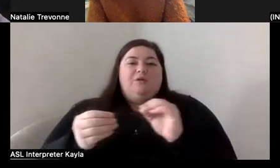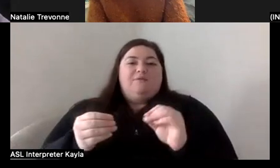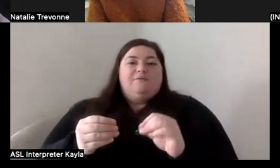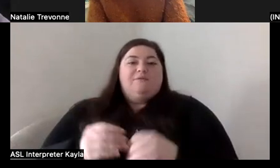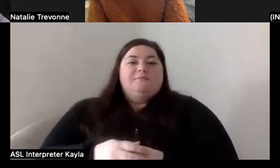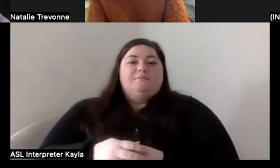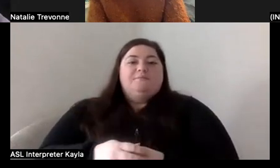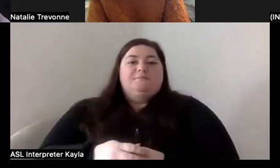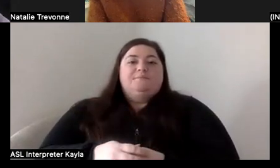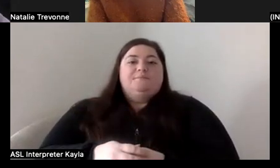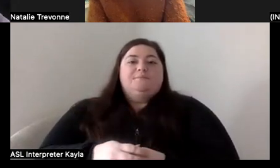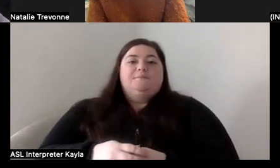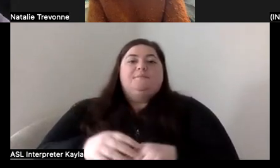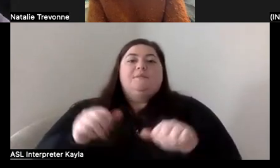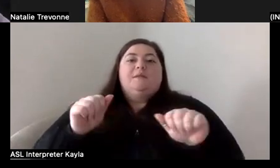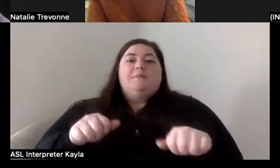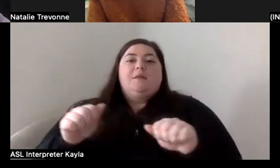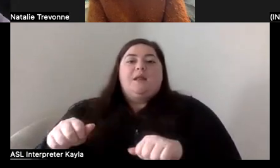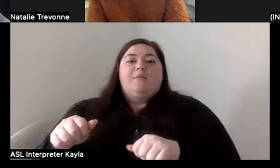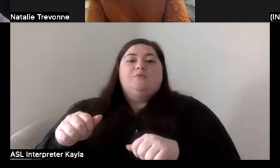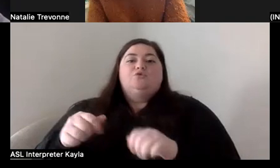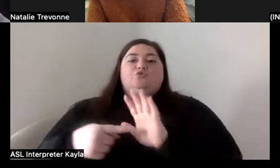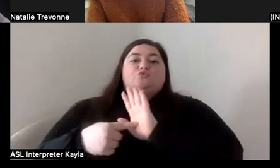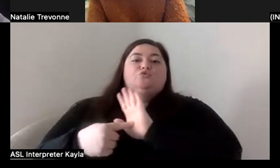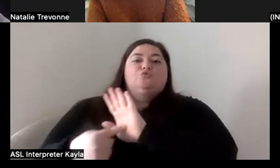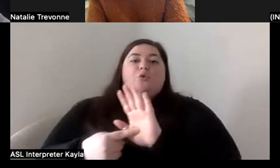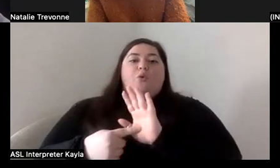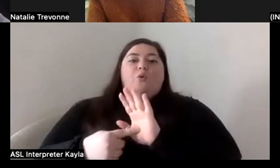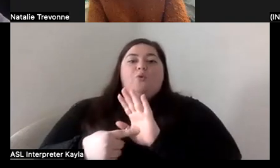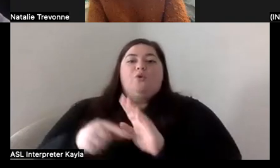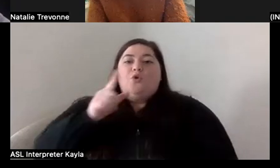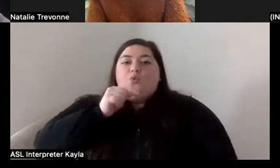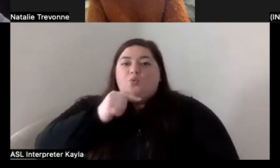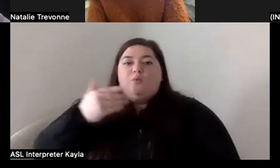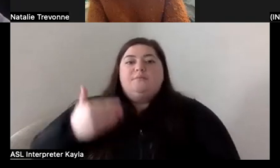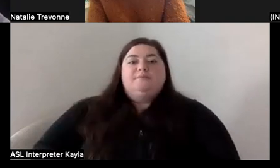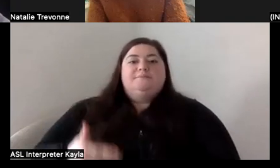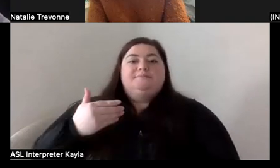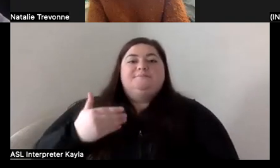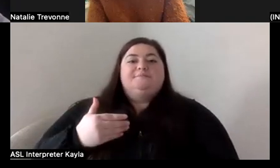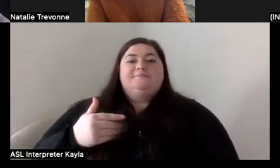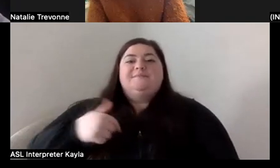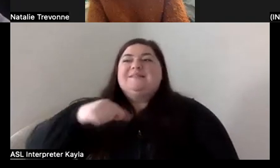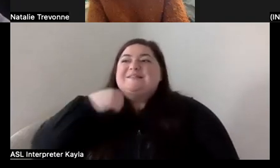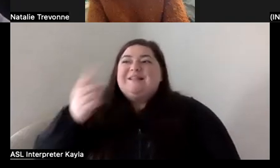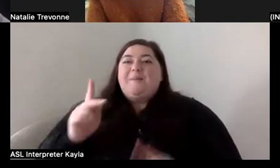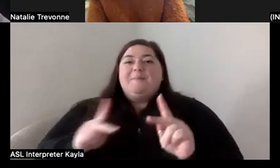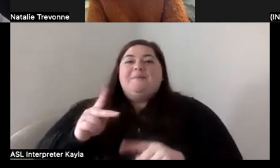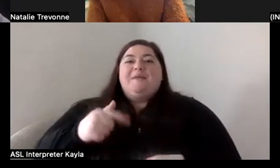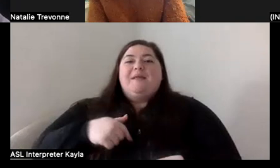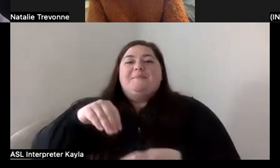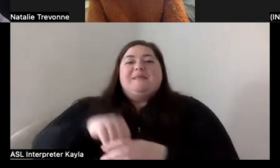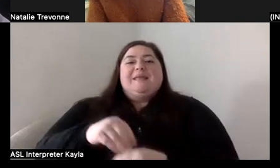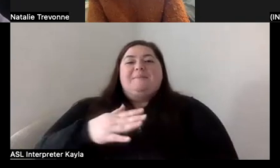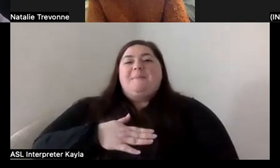be and being able to really just show who I am. Like I've been telling people, like, I just really feel like I'm in my grown